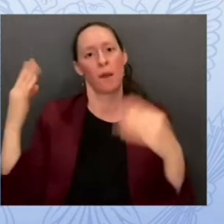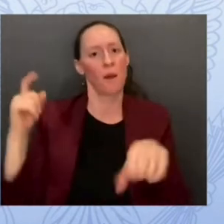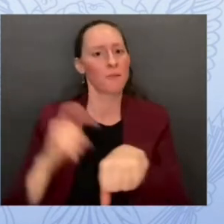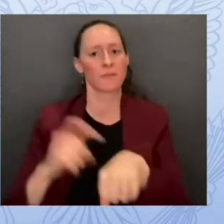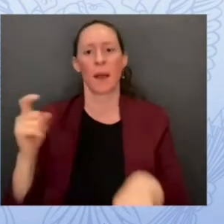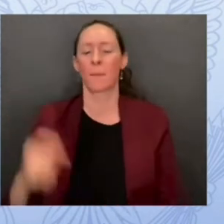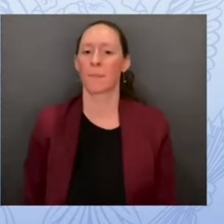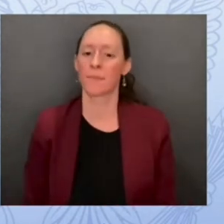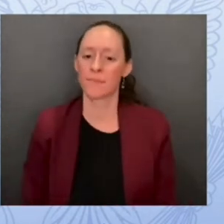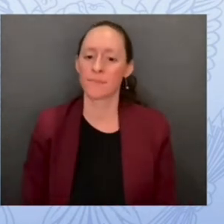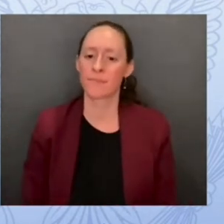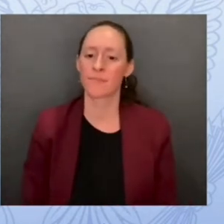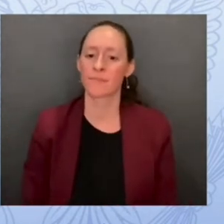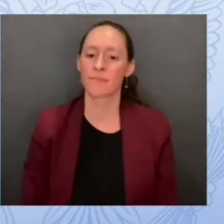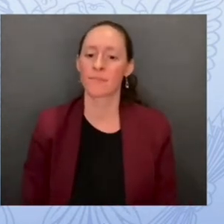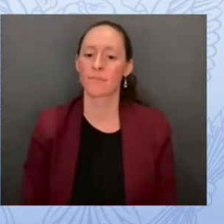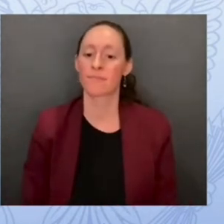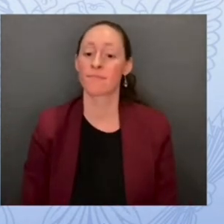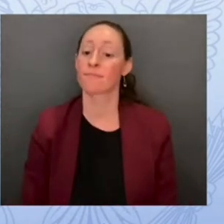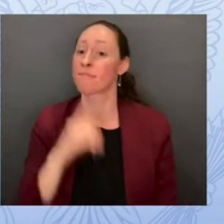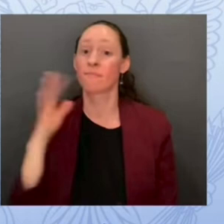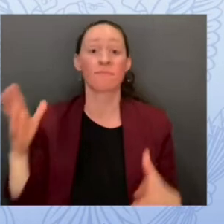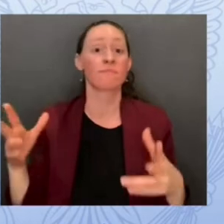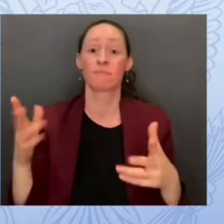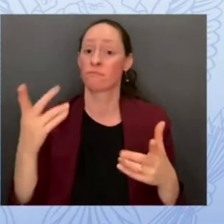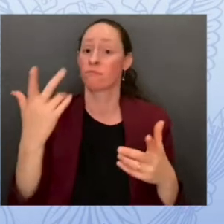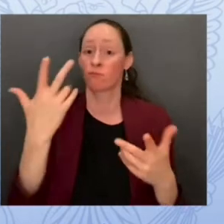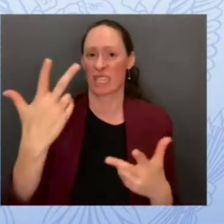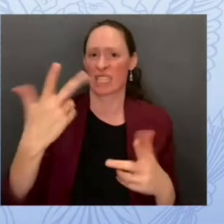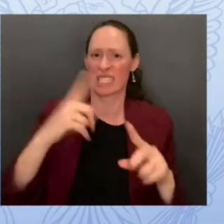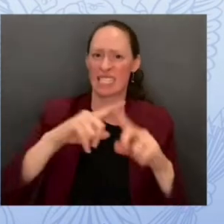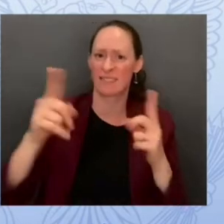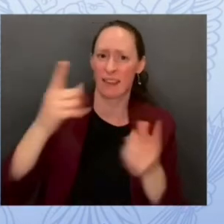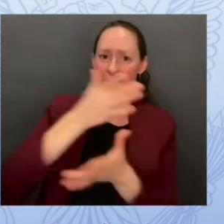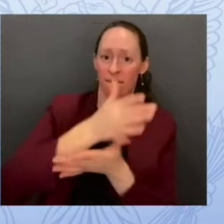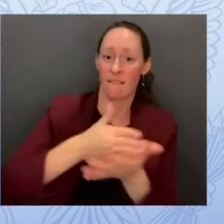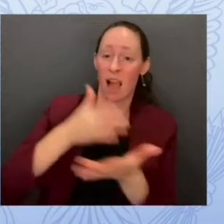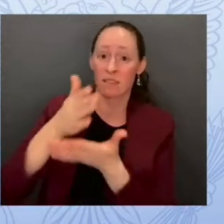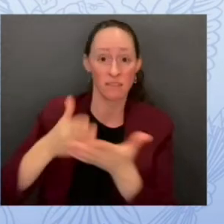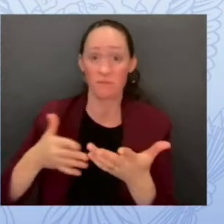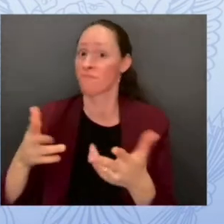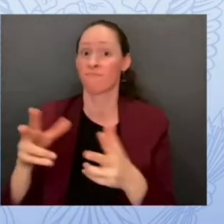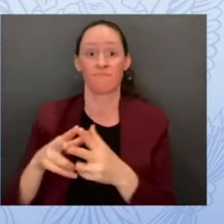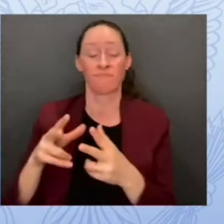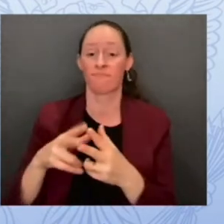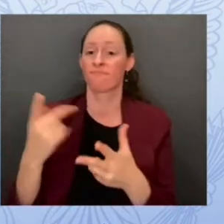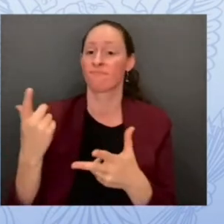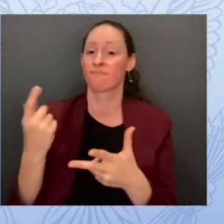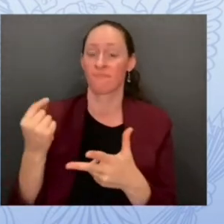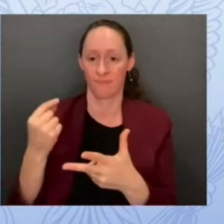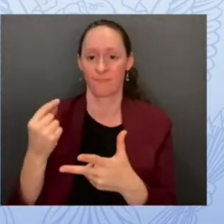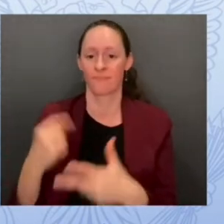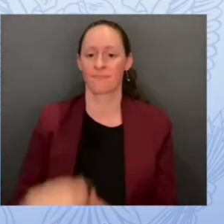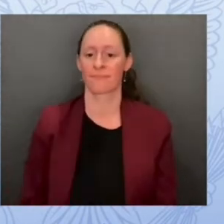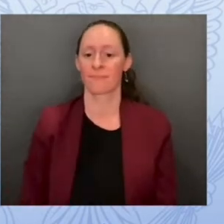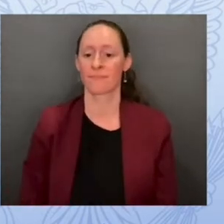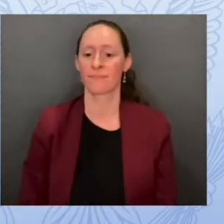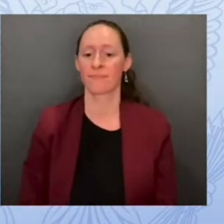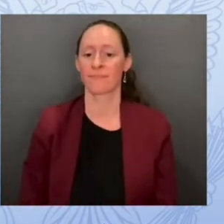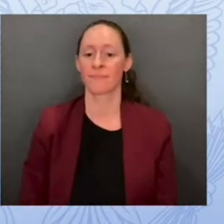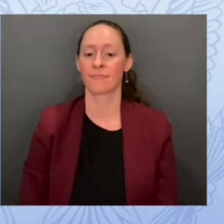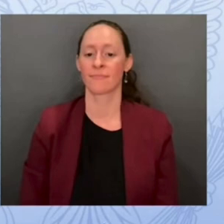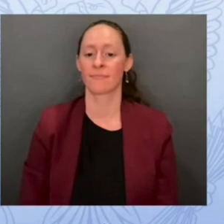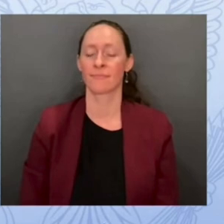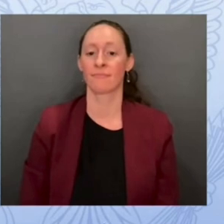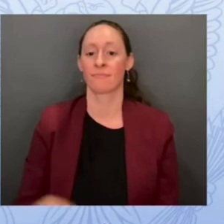through number one pre-event preparation secondly event crisis management in a very strategic